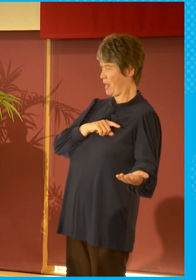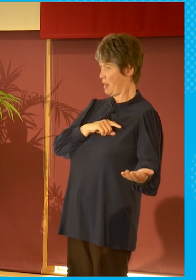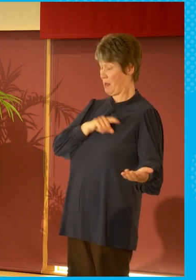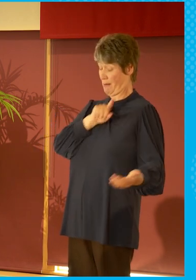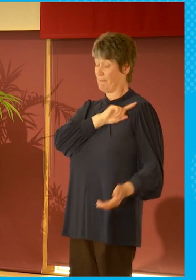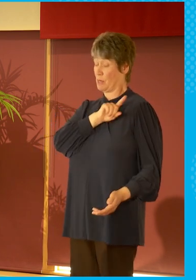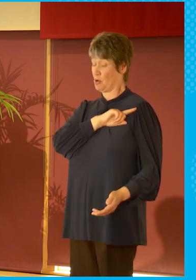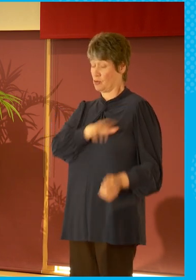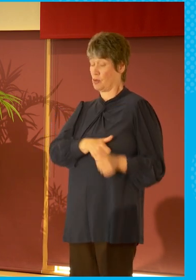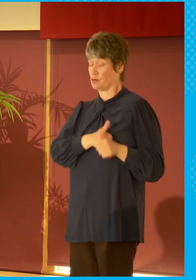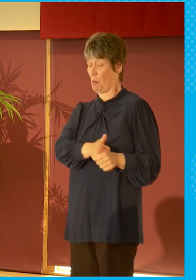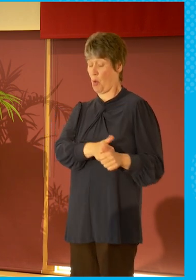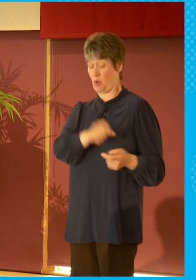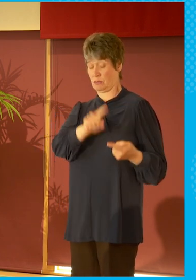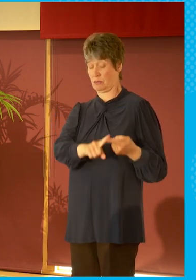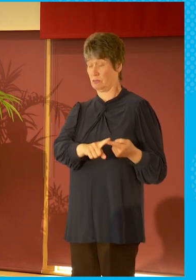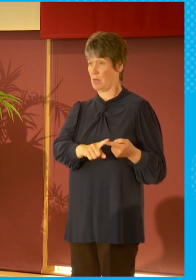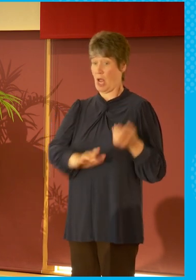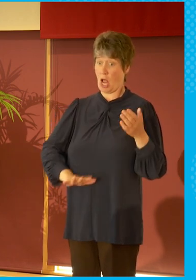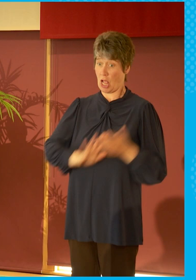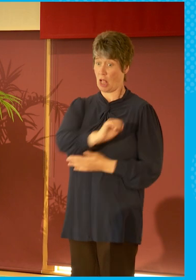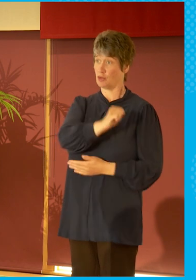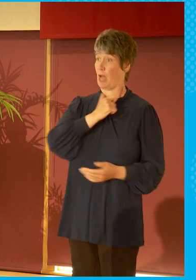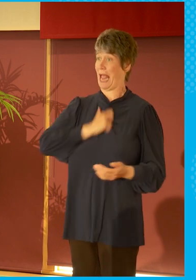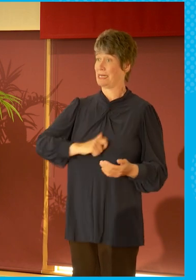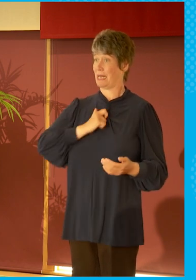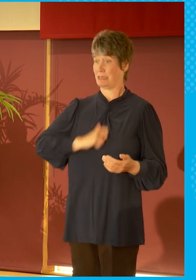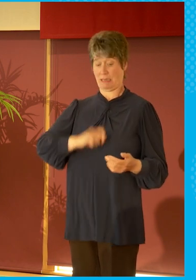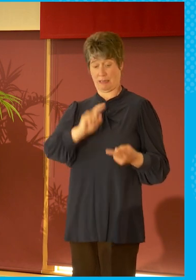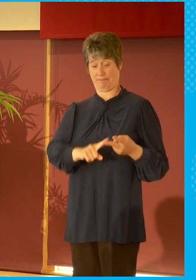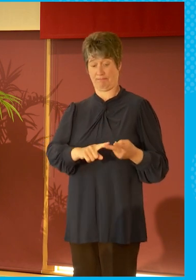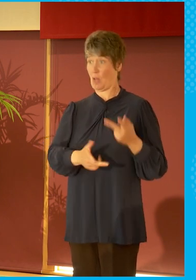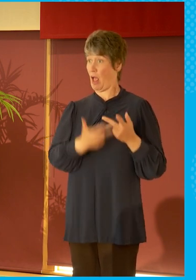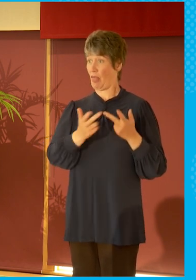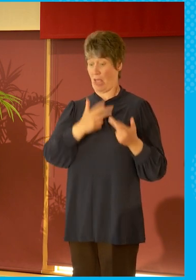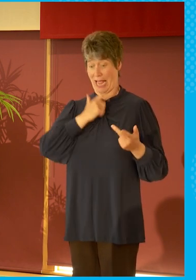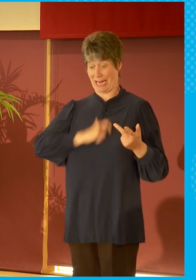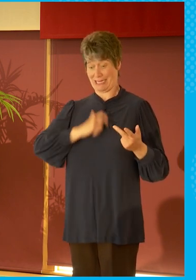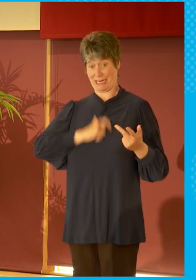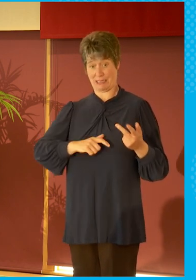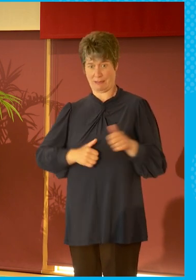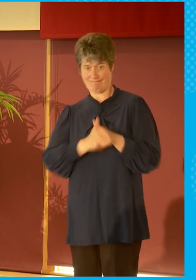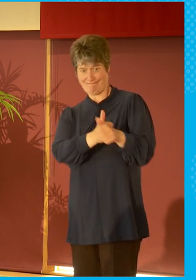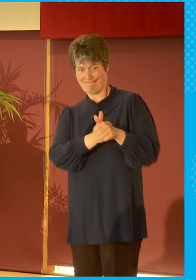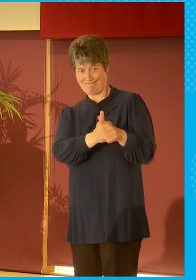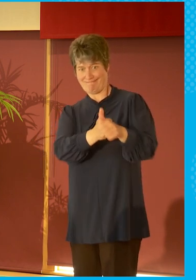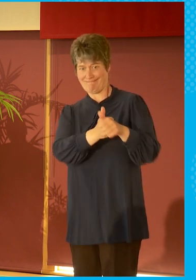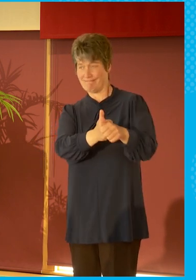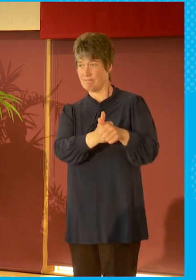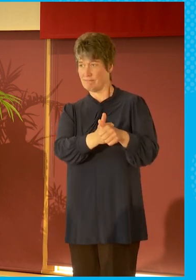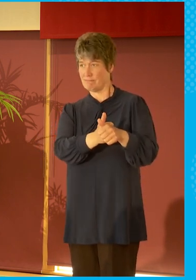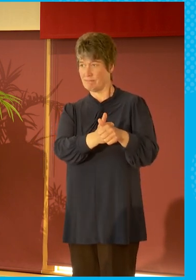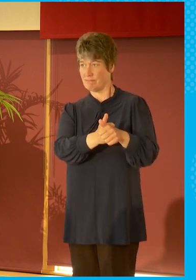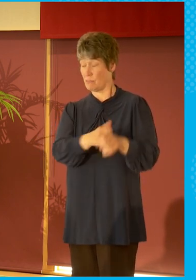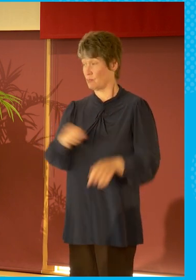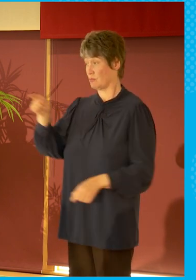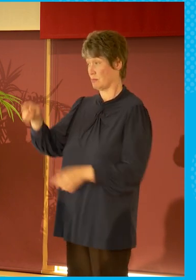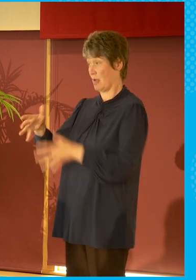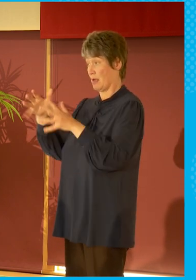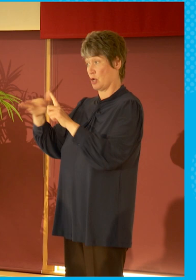and other identities in the UK. It's quite true that these are not the remits of the big streamers,